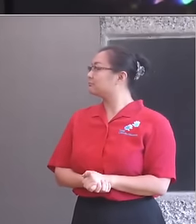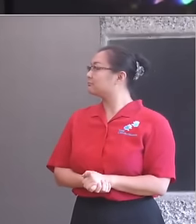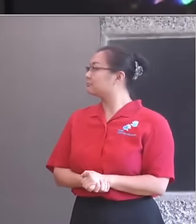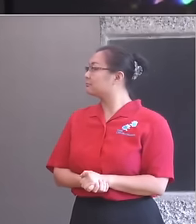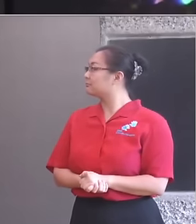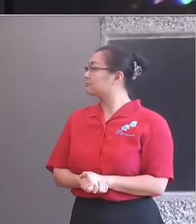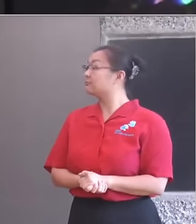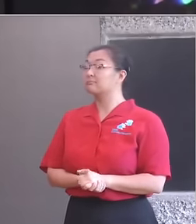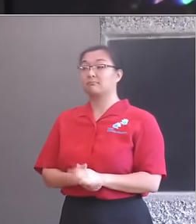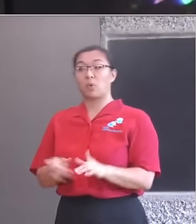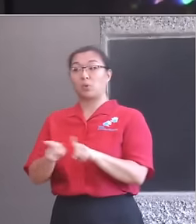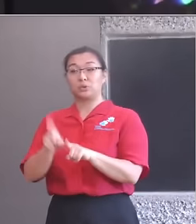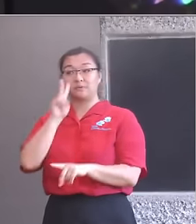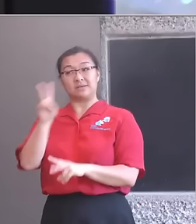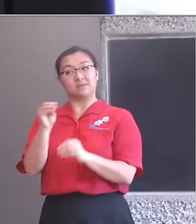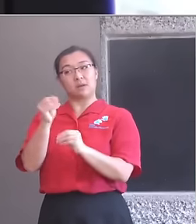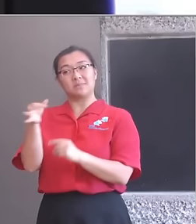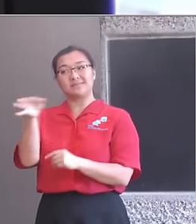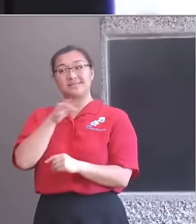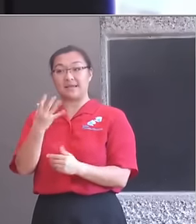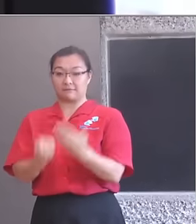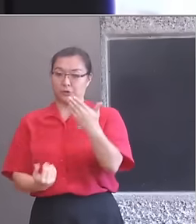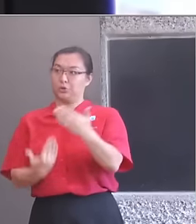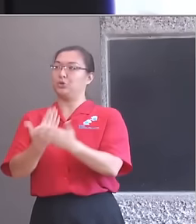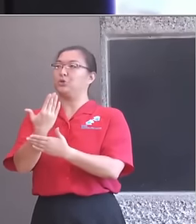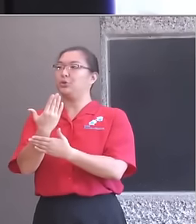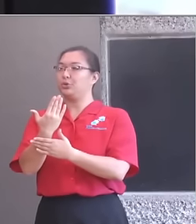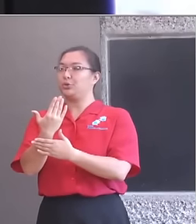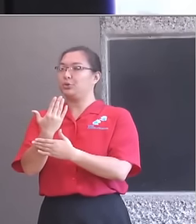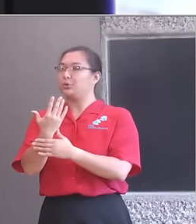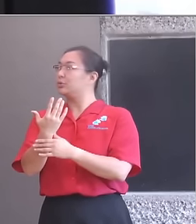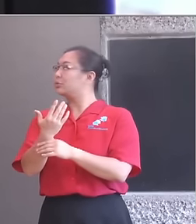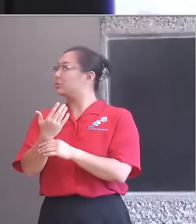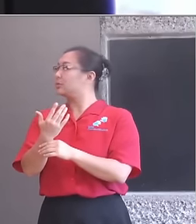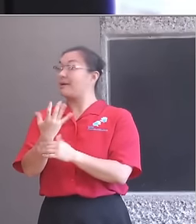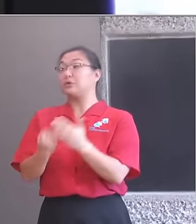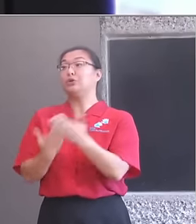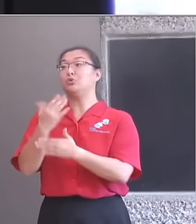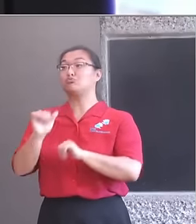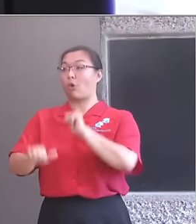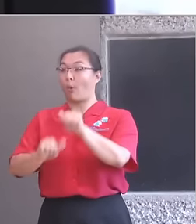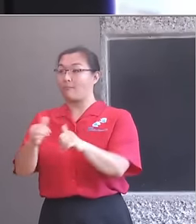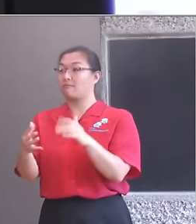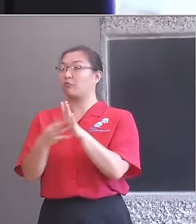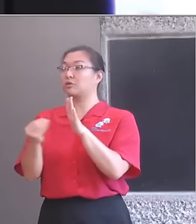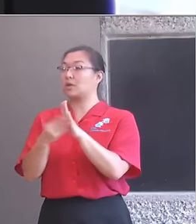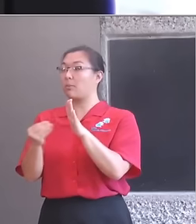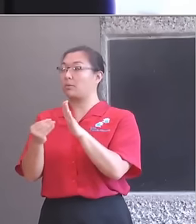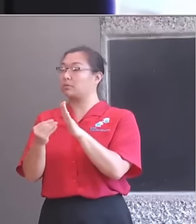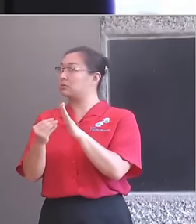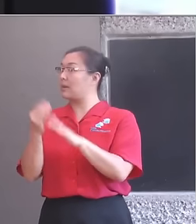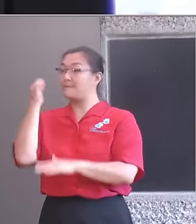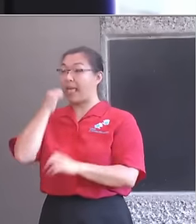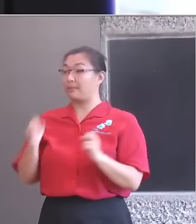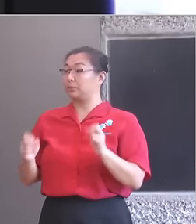school's cultural programme. We've identified 50 potential cultural education partnerships across the country. Our